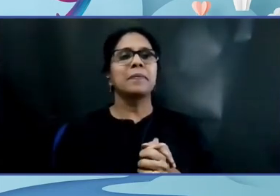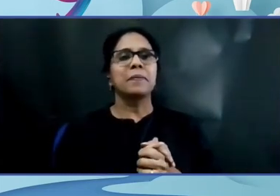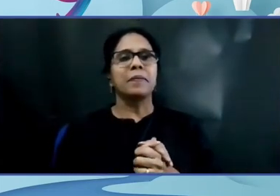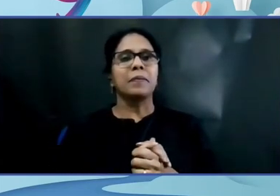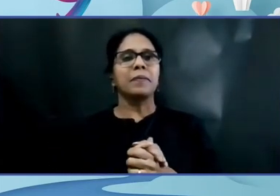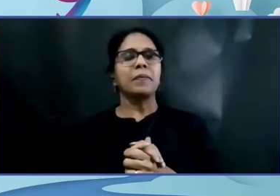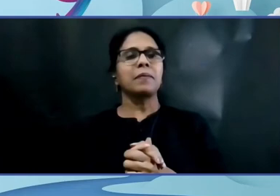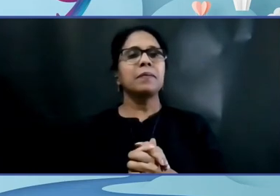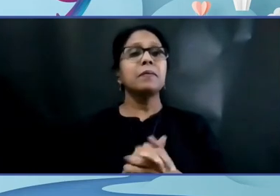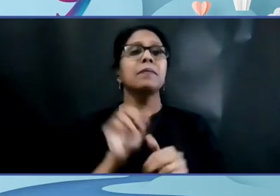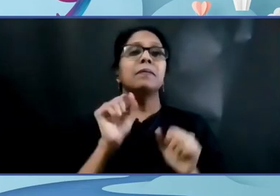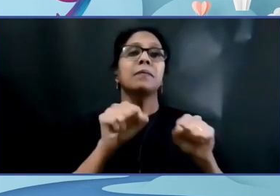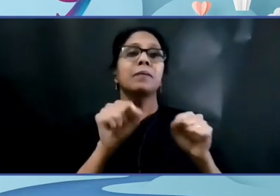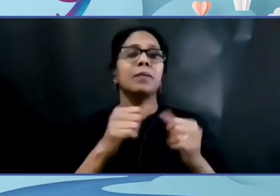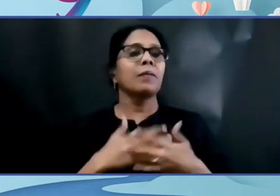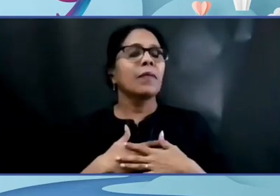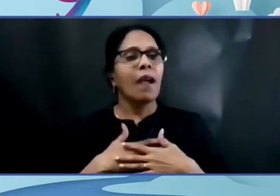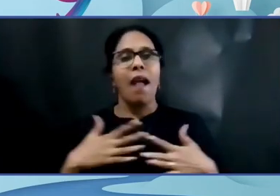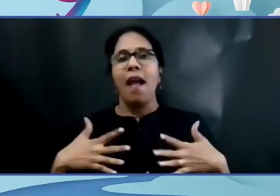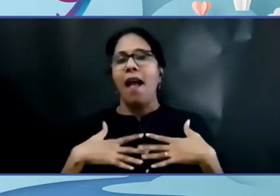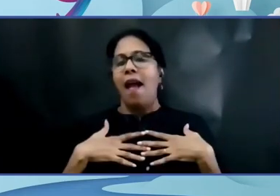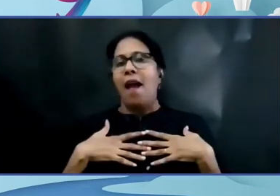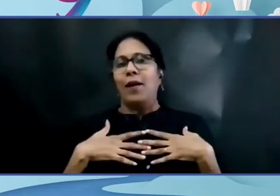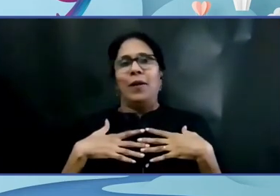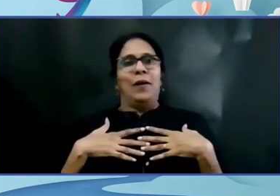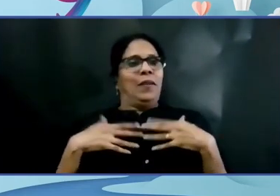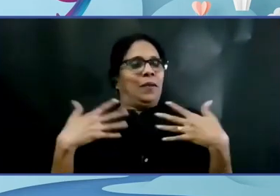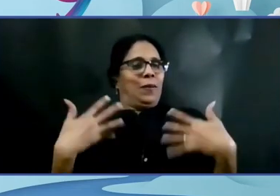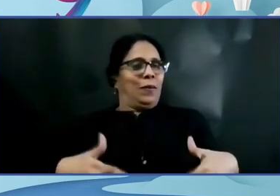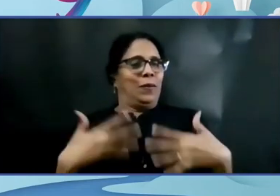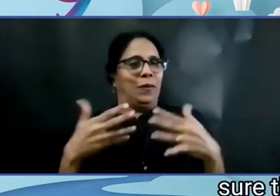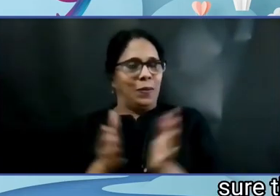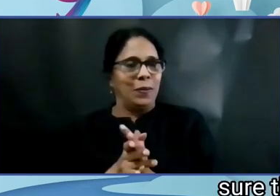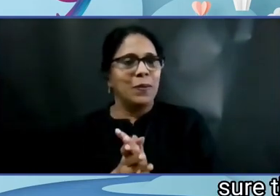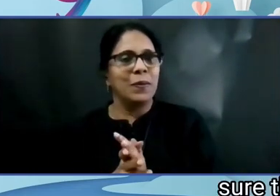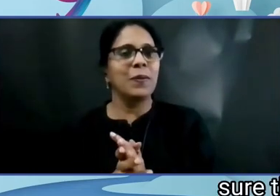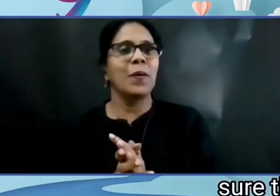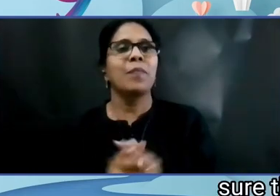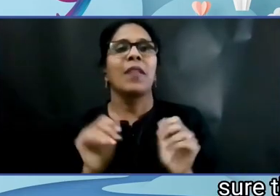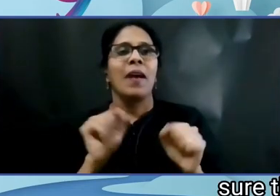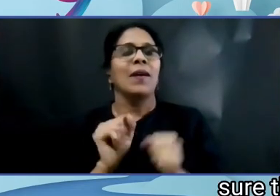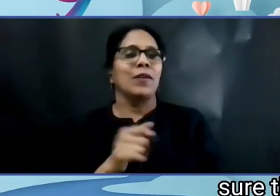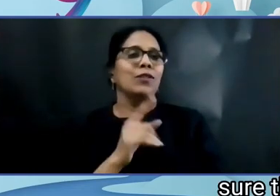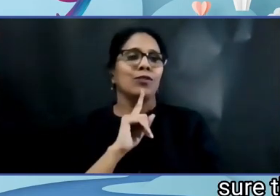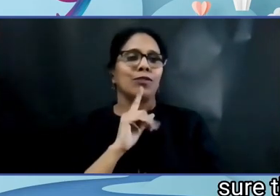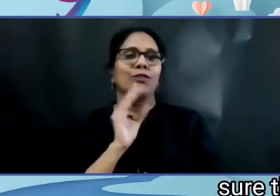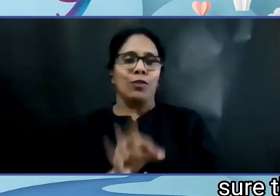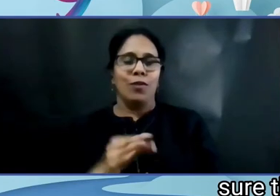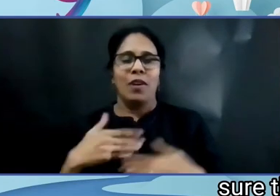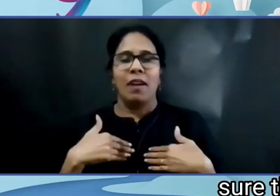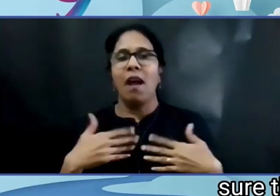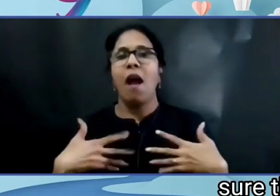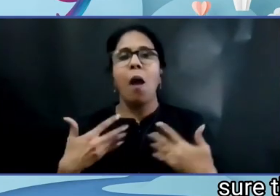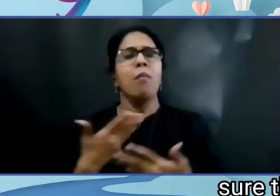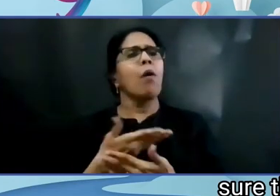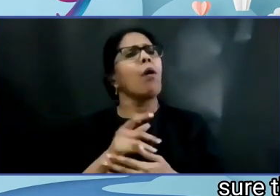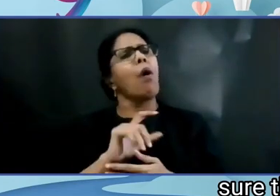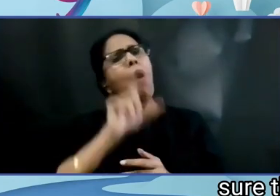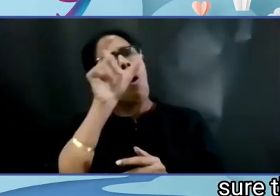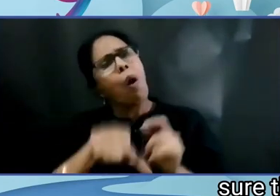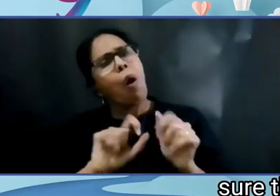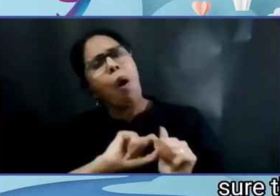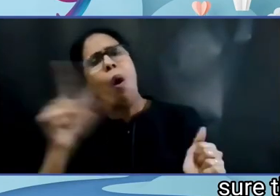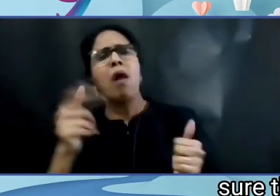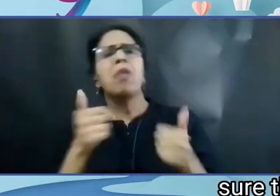Yes, even I am sure that everyone is good at something